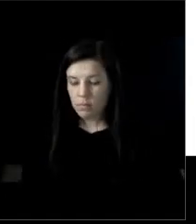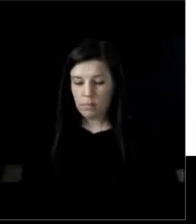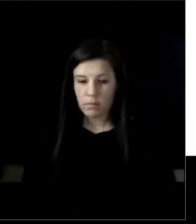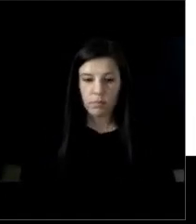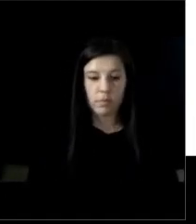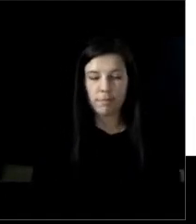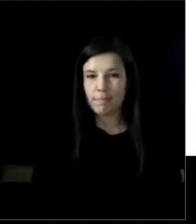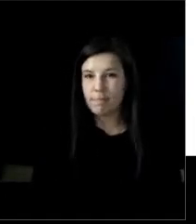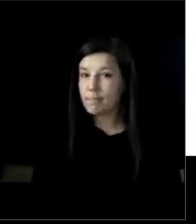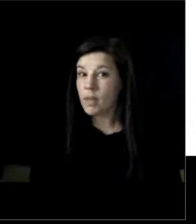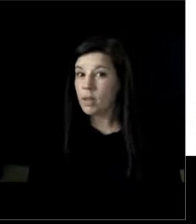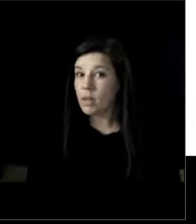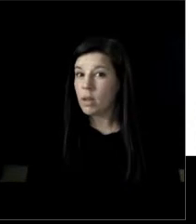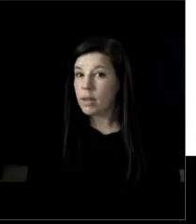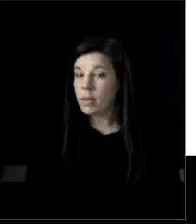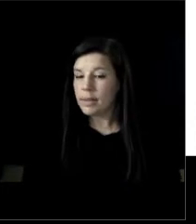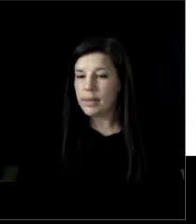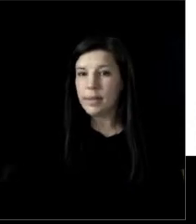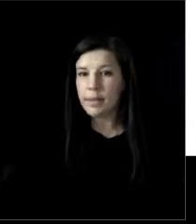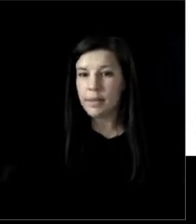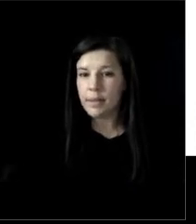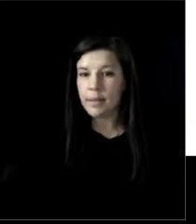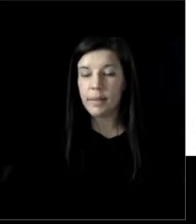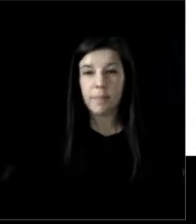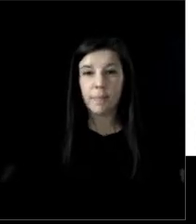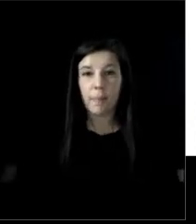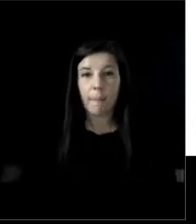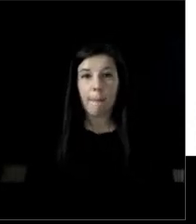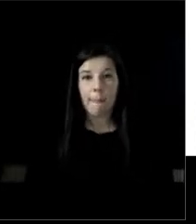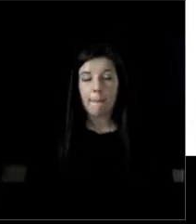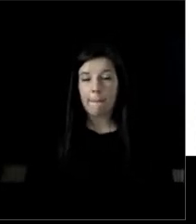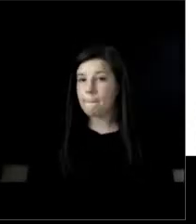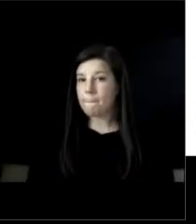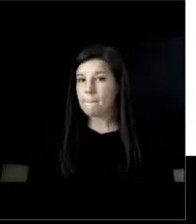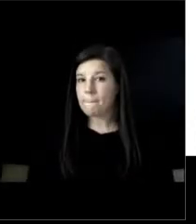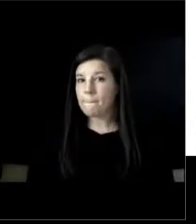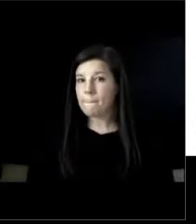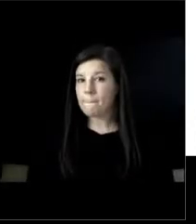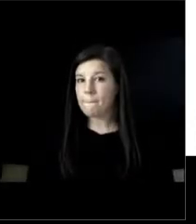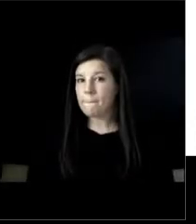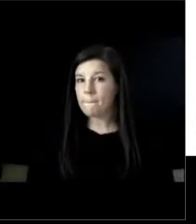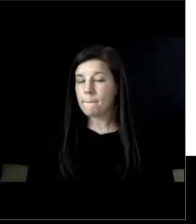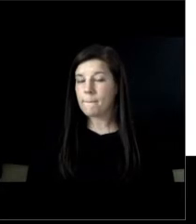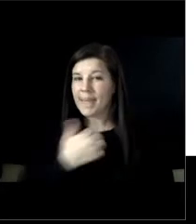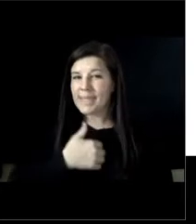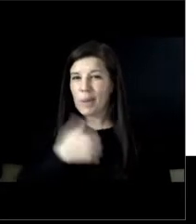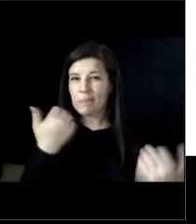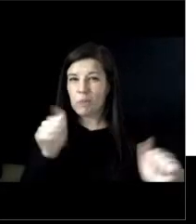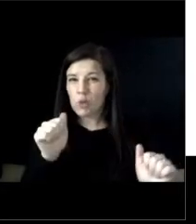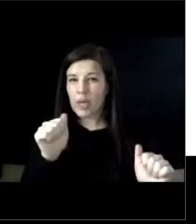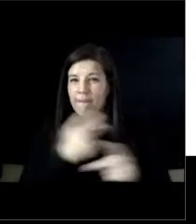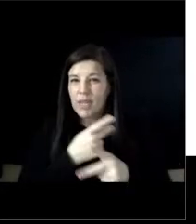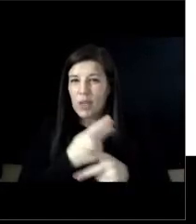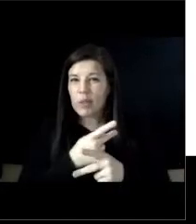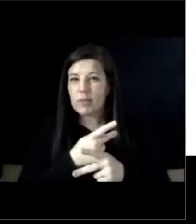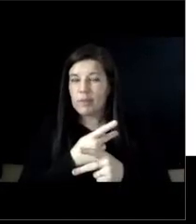it appears he's still having sorry mayor this is Manny we're